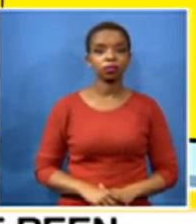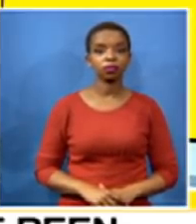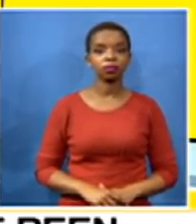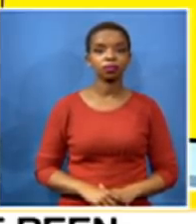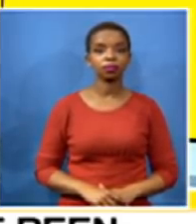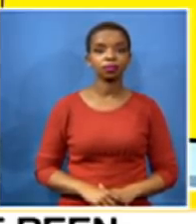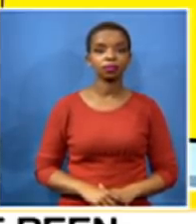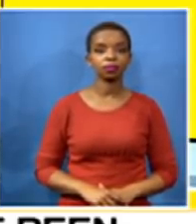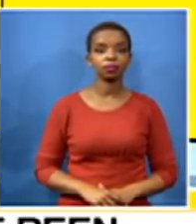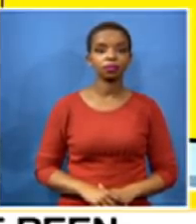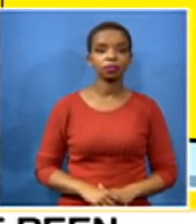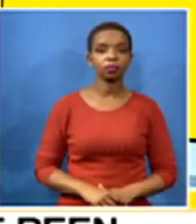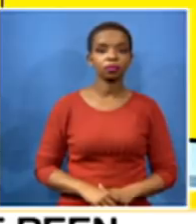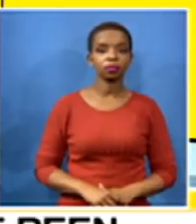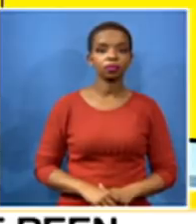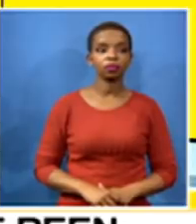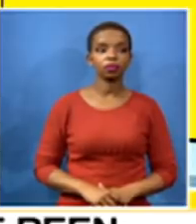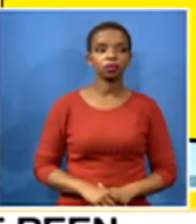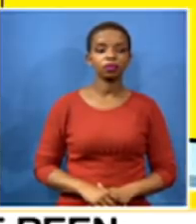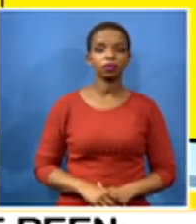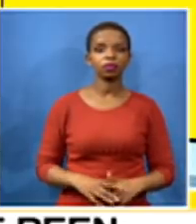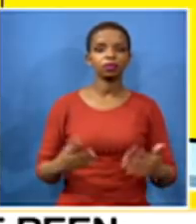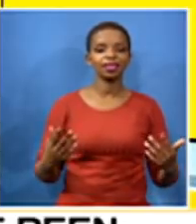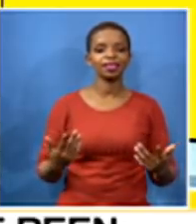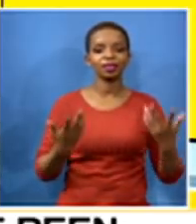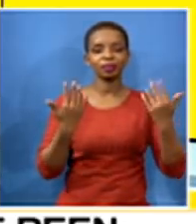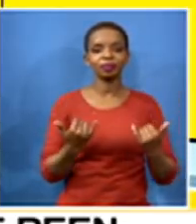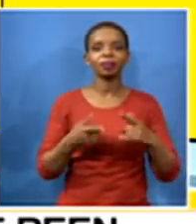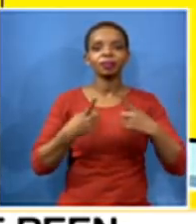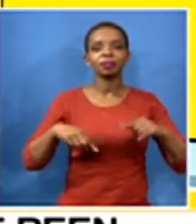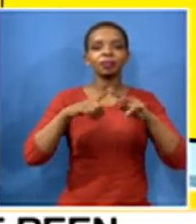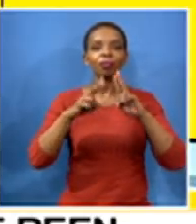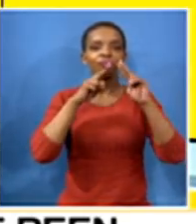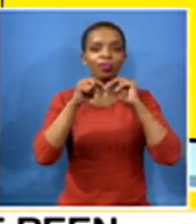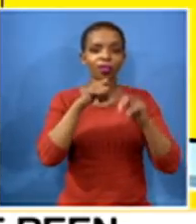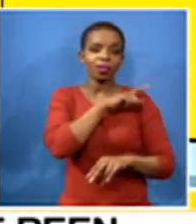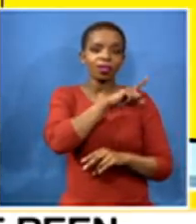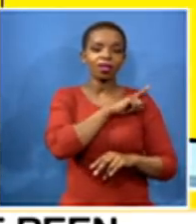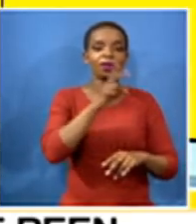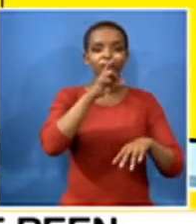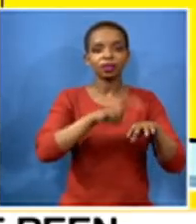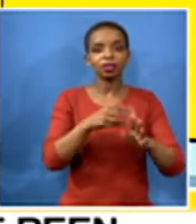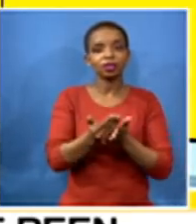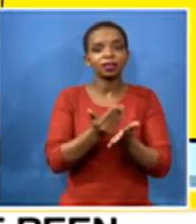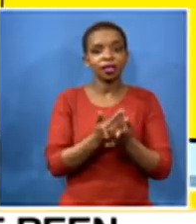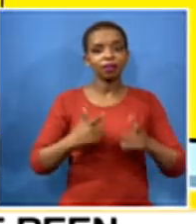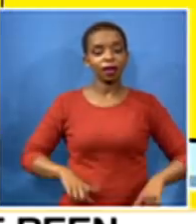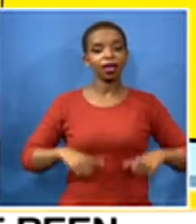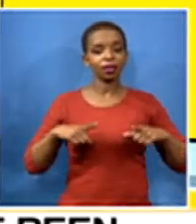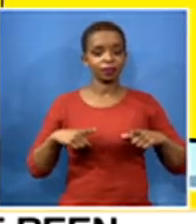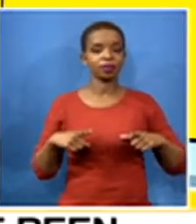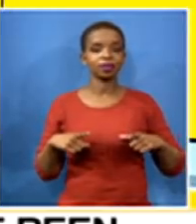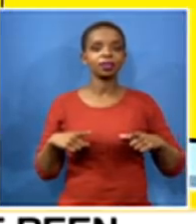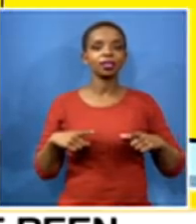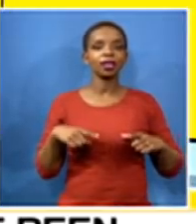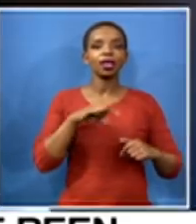there we can negotiate because we need to save lives because we are dealing with the enemy that we can't